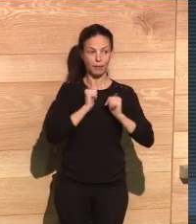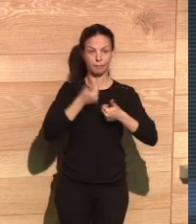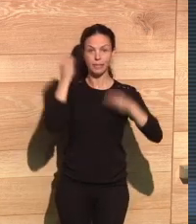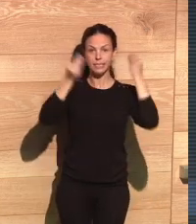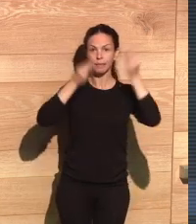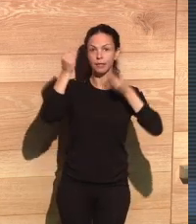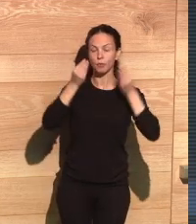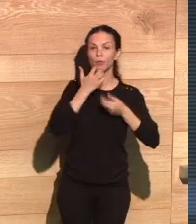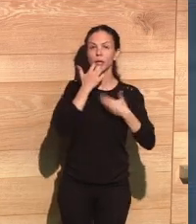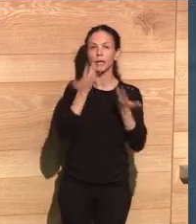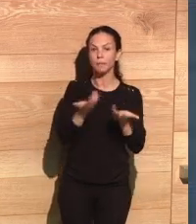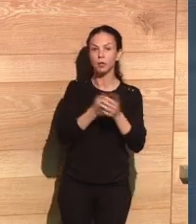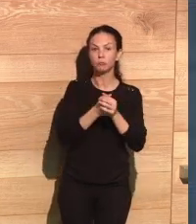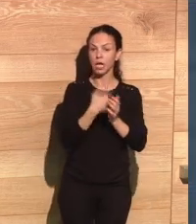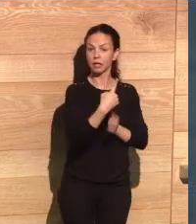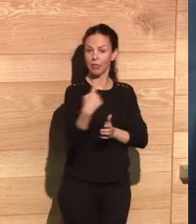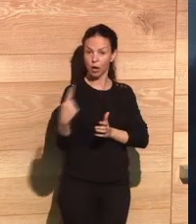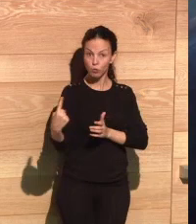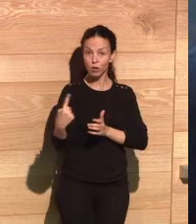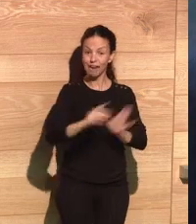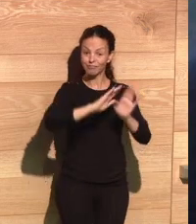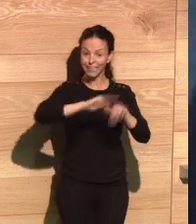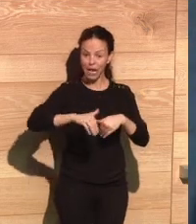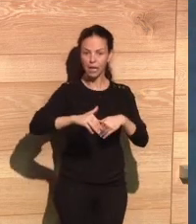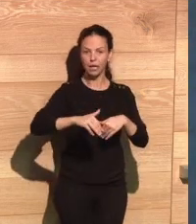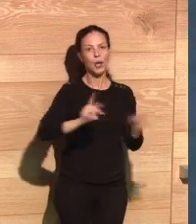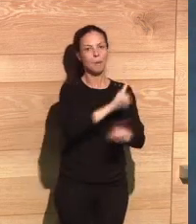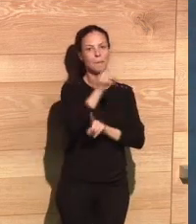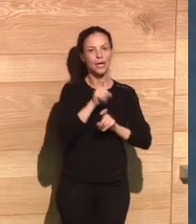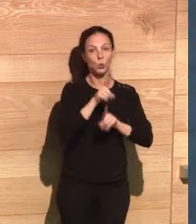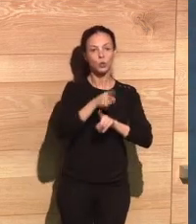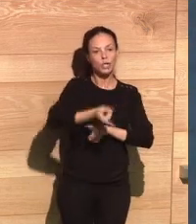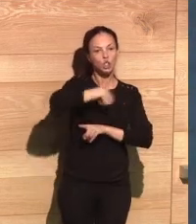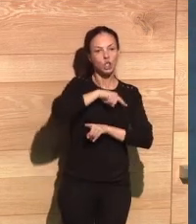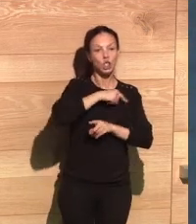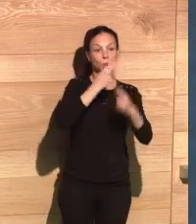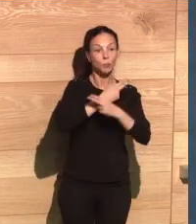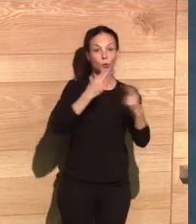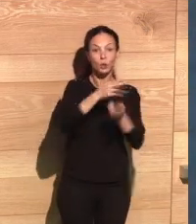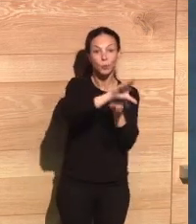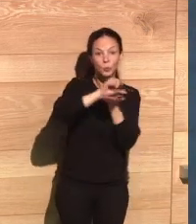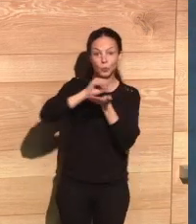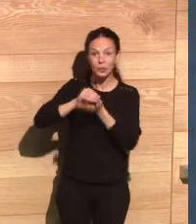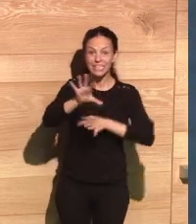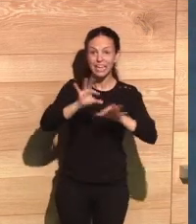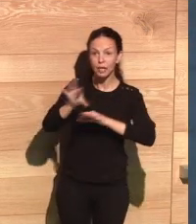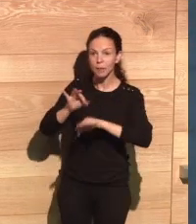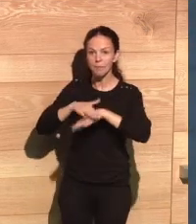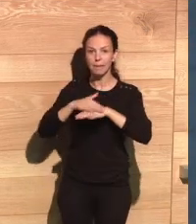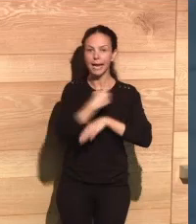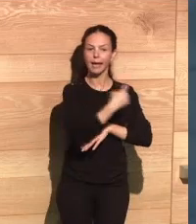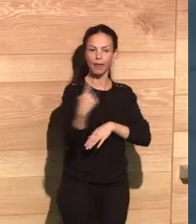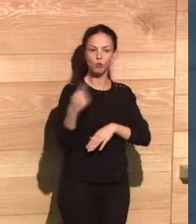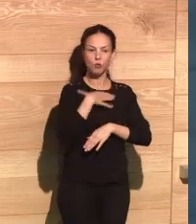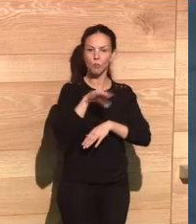Telefónica. And we will start having the thoughts of the panel members today. And we will finish with